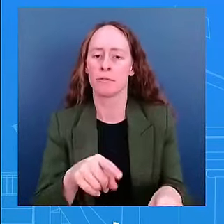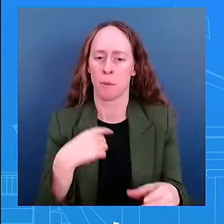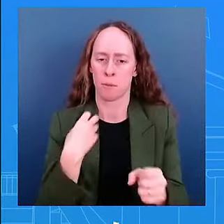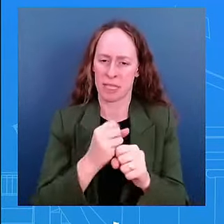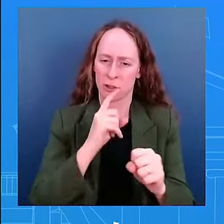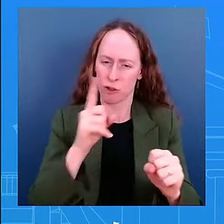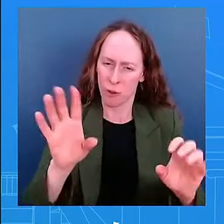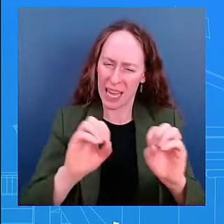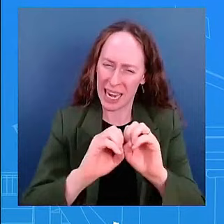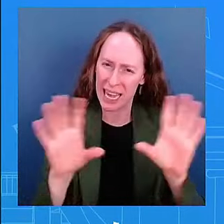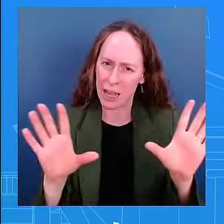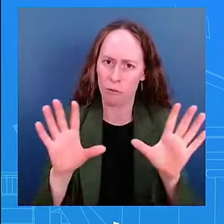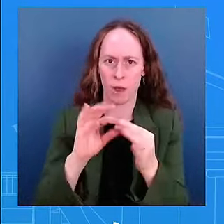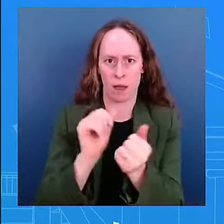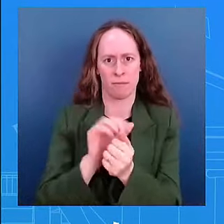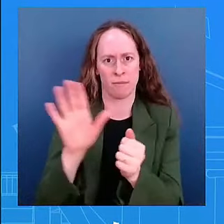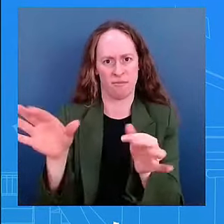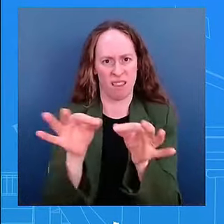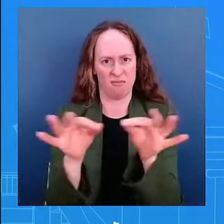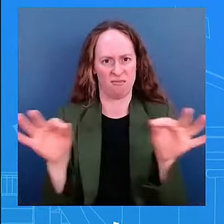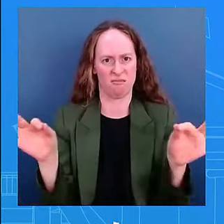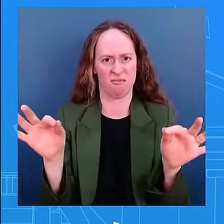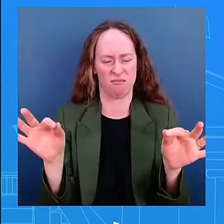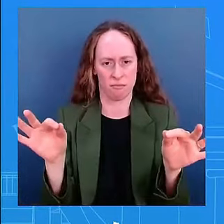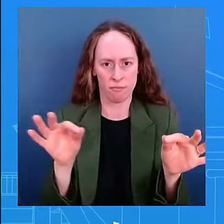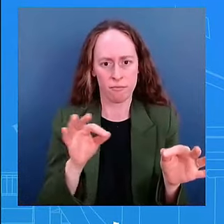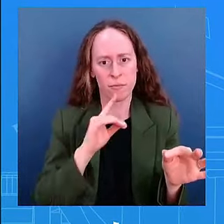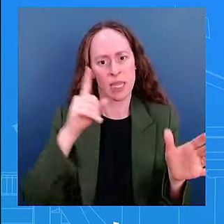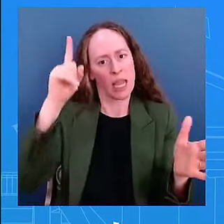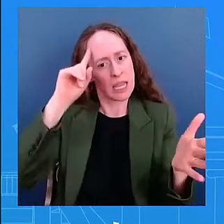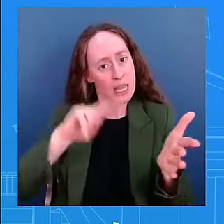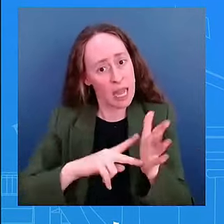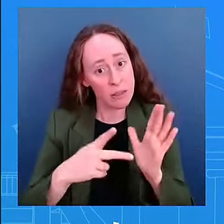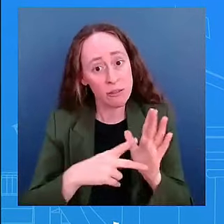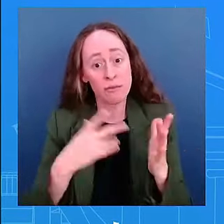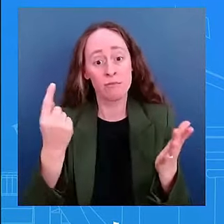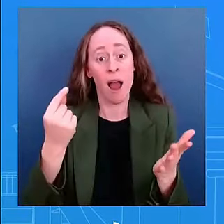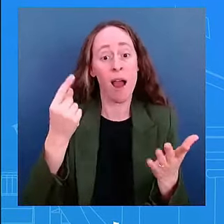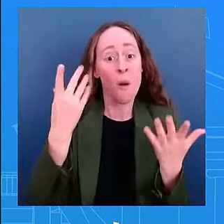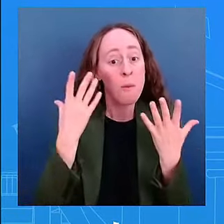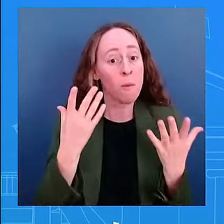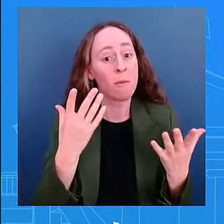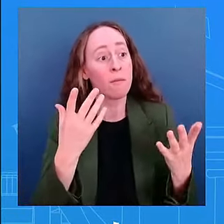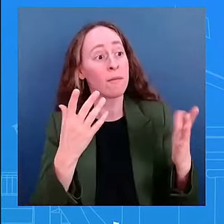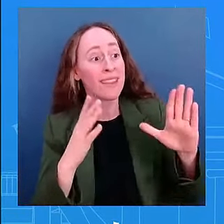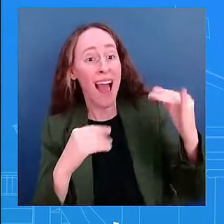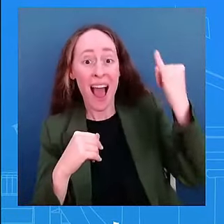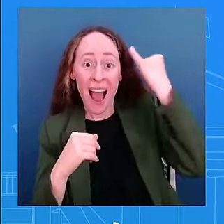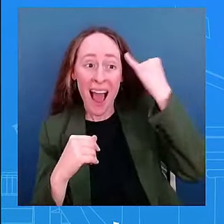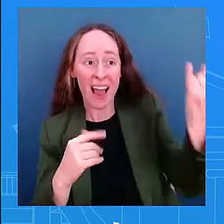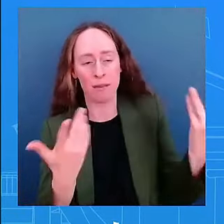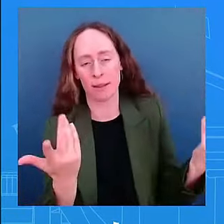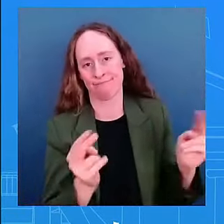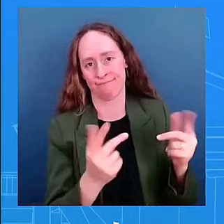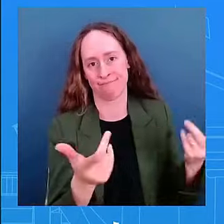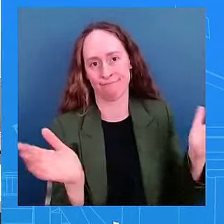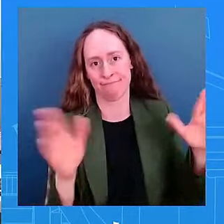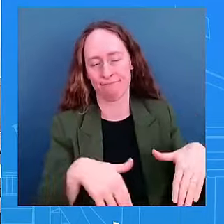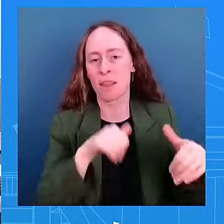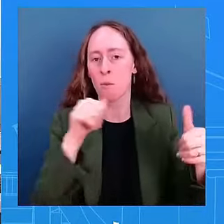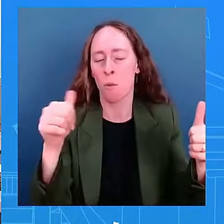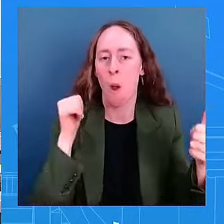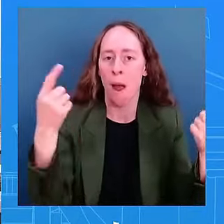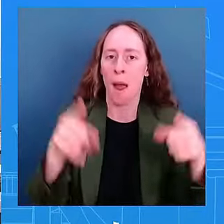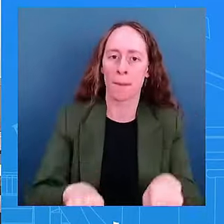was always his intent when he answered that question thank you thank you green is this supreme court